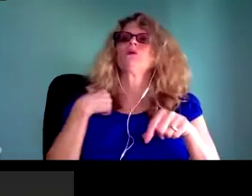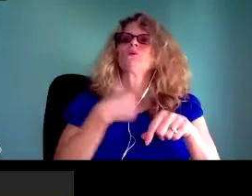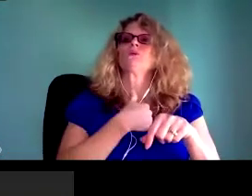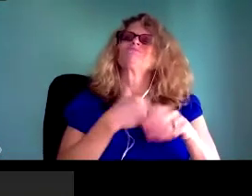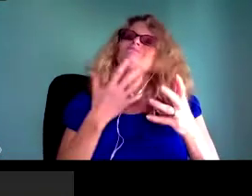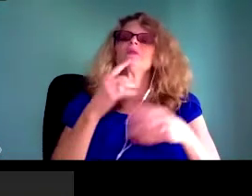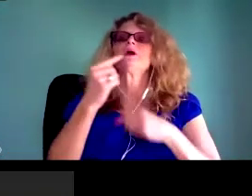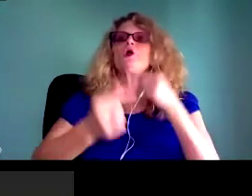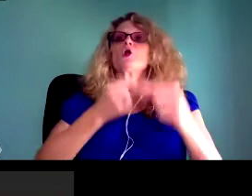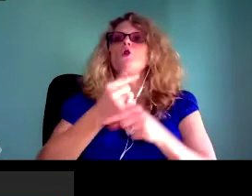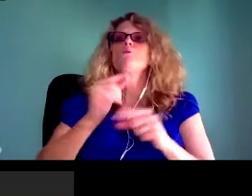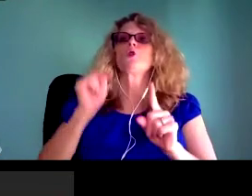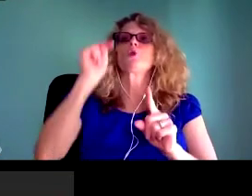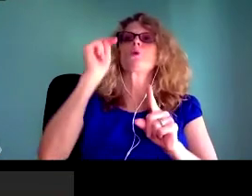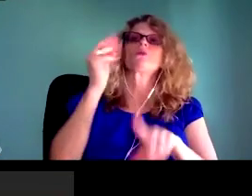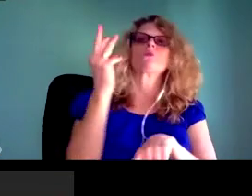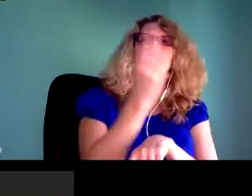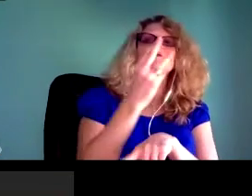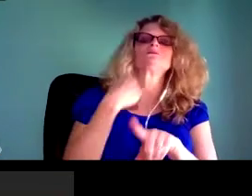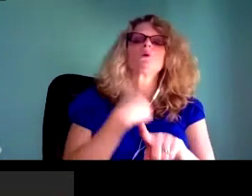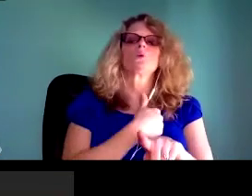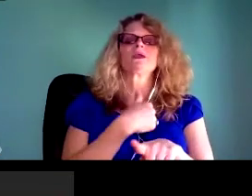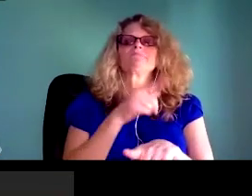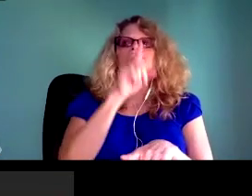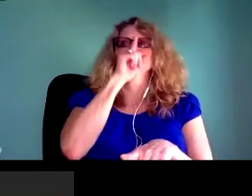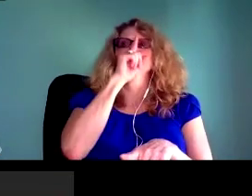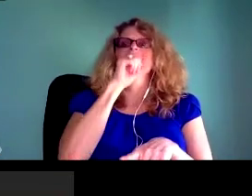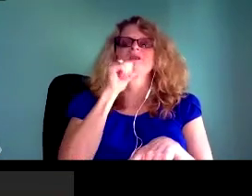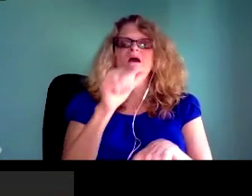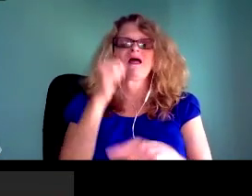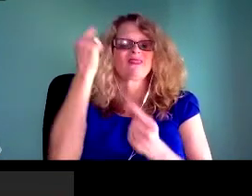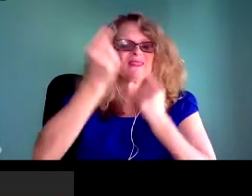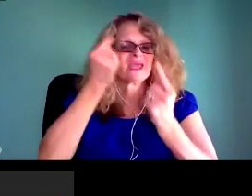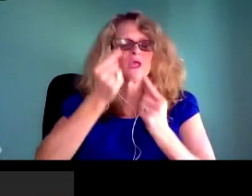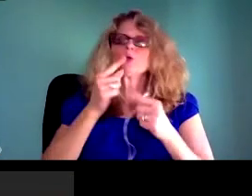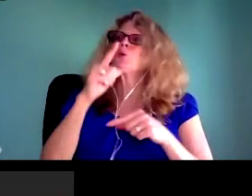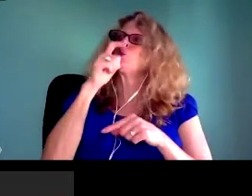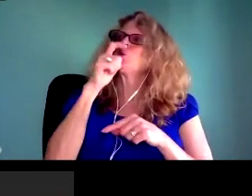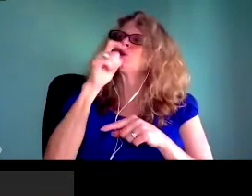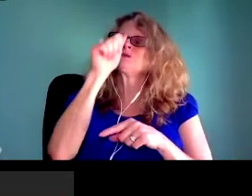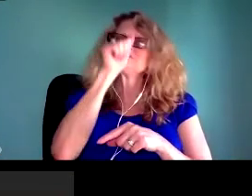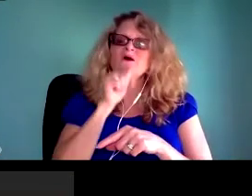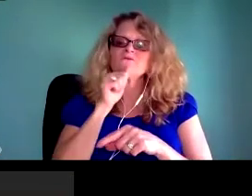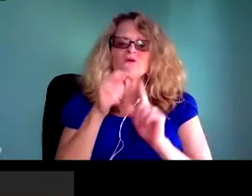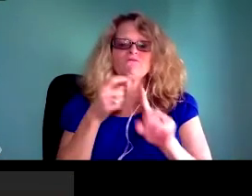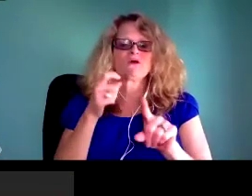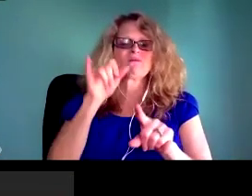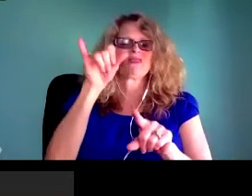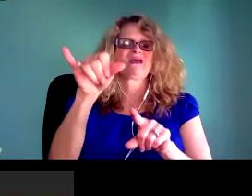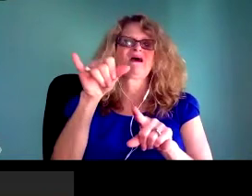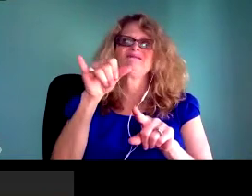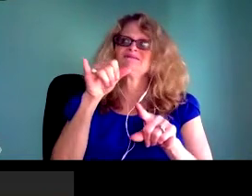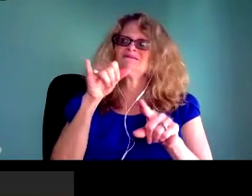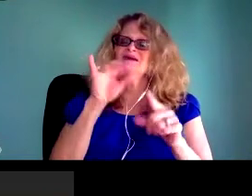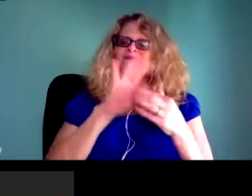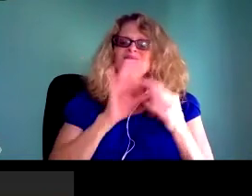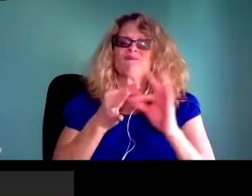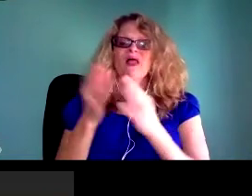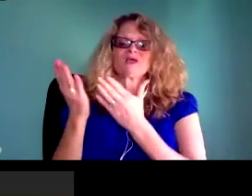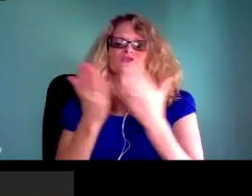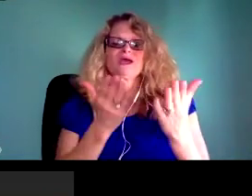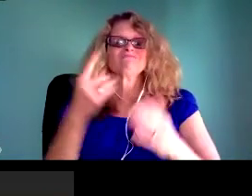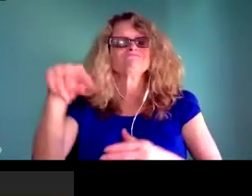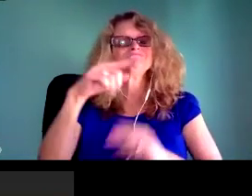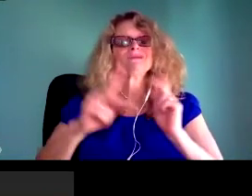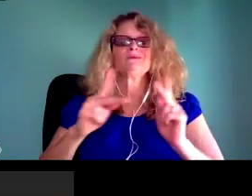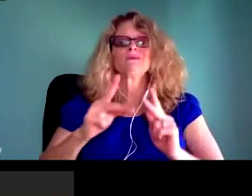chips and other kinds of resources that are needed for computing, or whether it's kind of at the end of the life cycle